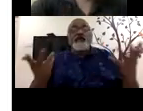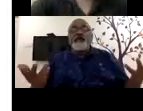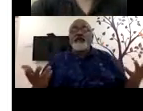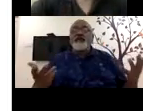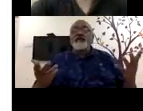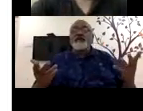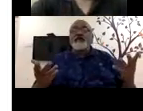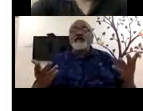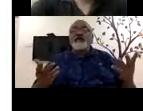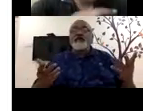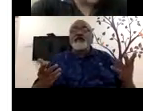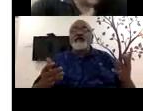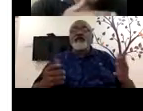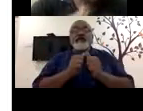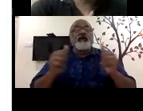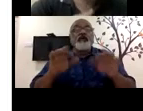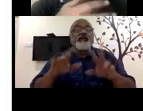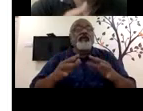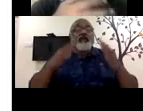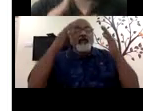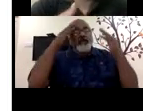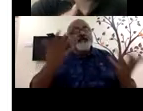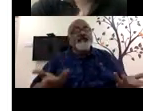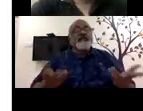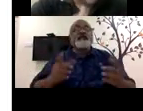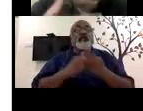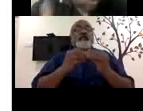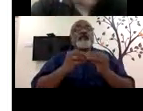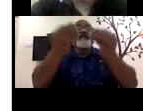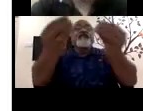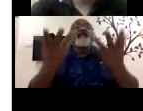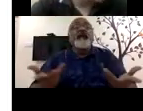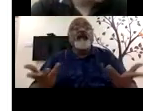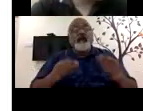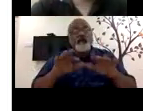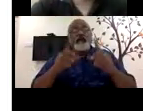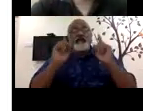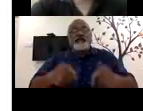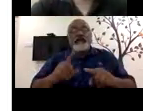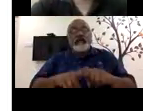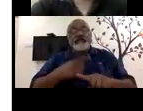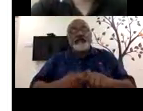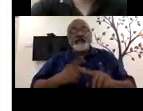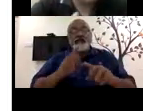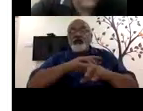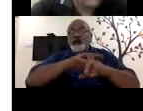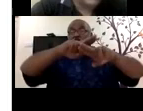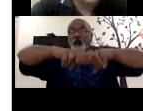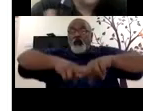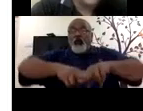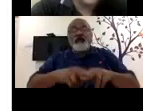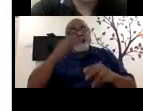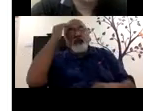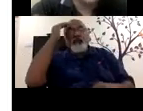make sense to train without a computer, because at the end of the day, the jobs that we are going requires extensive work on our computer. I can do the